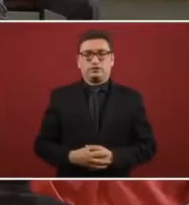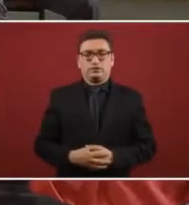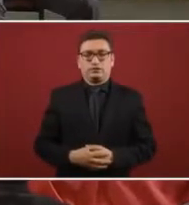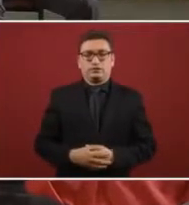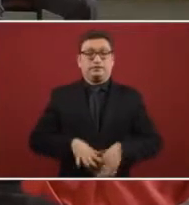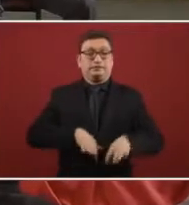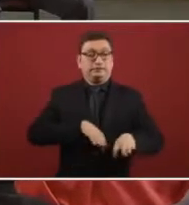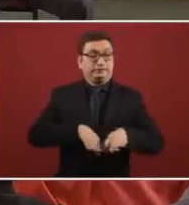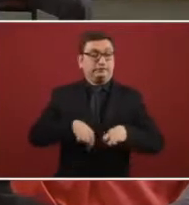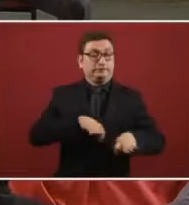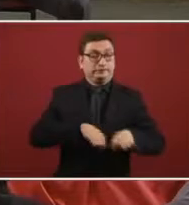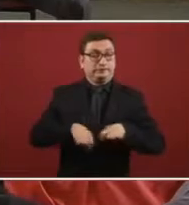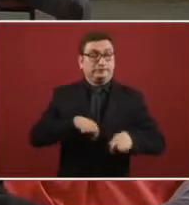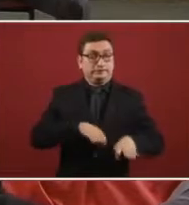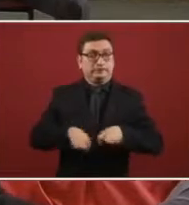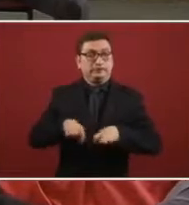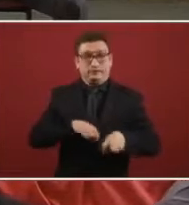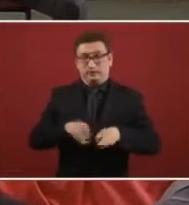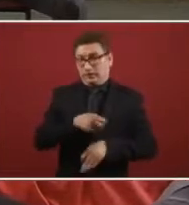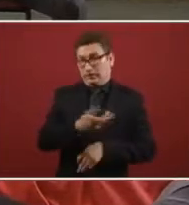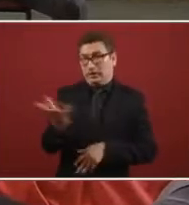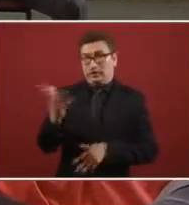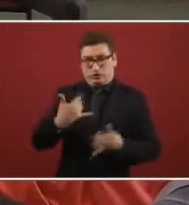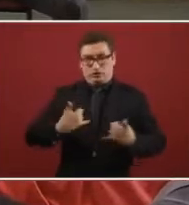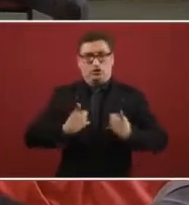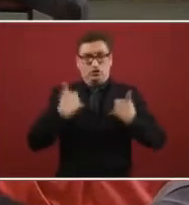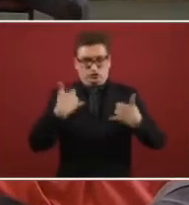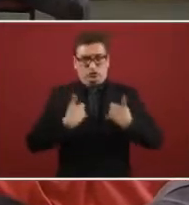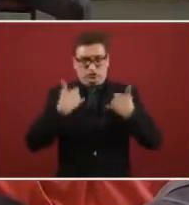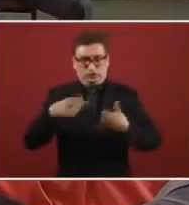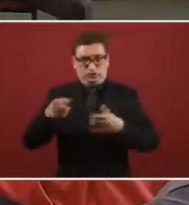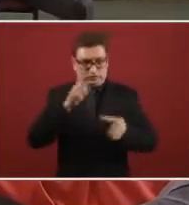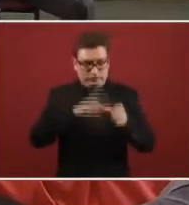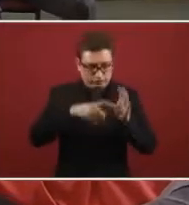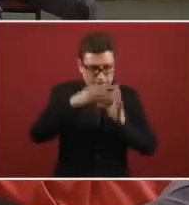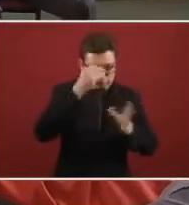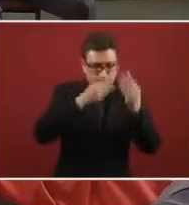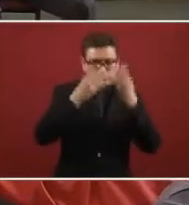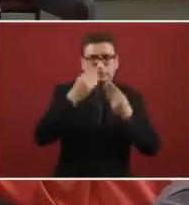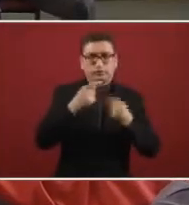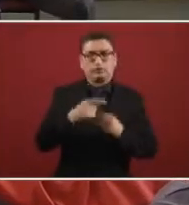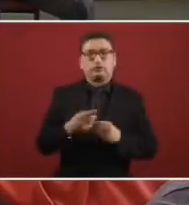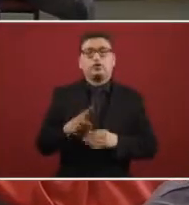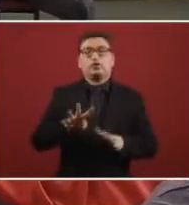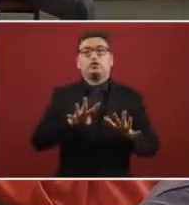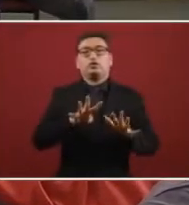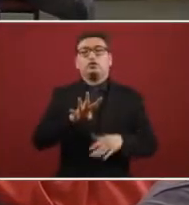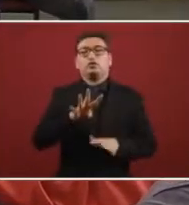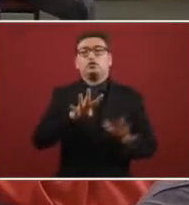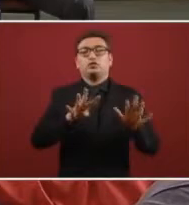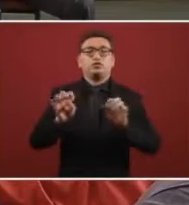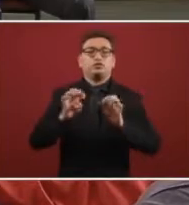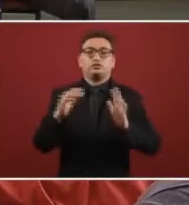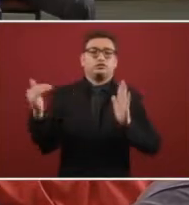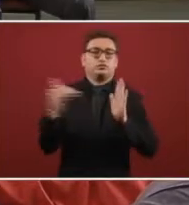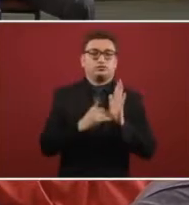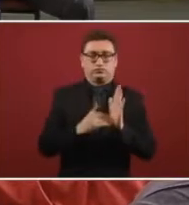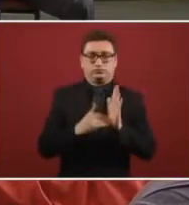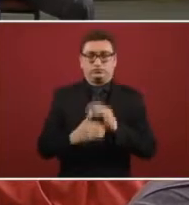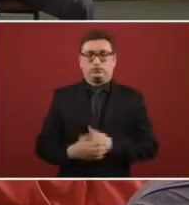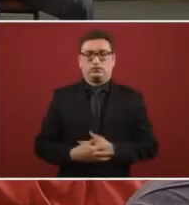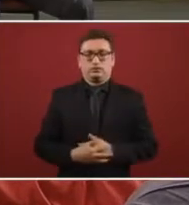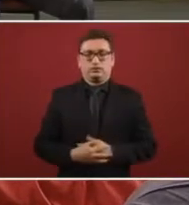the work for the youth as apprentices 900,000